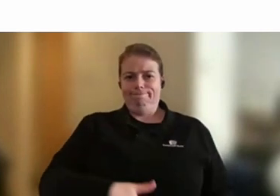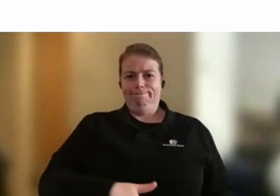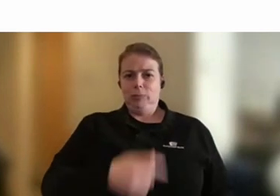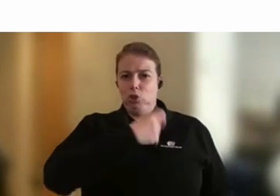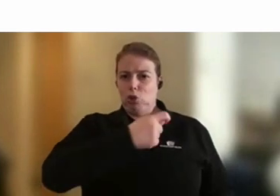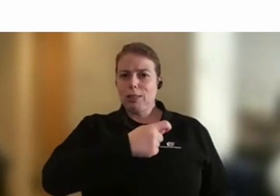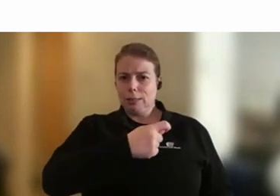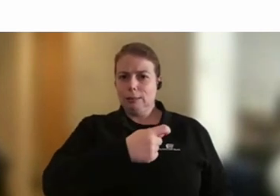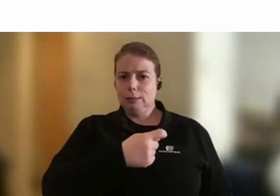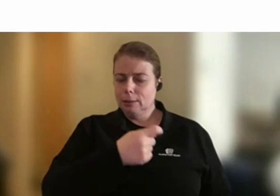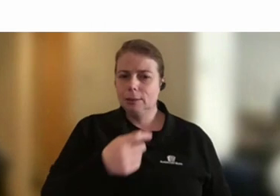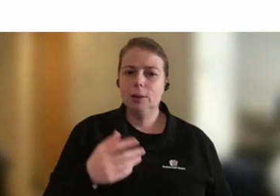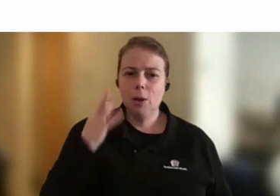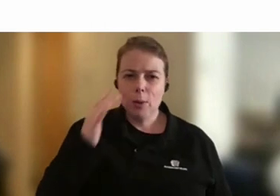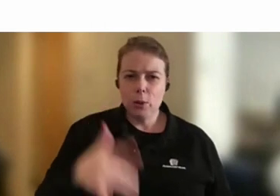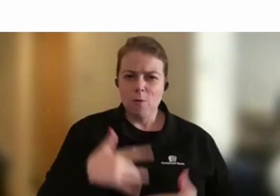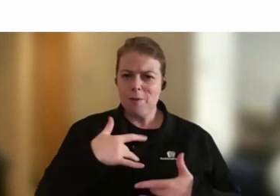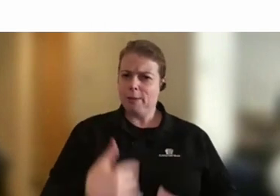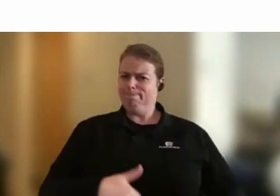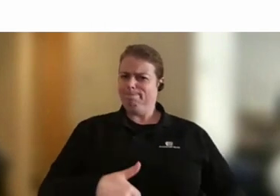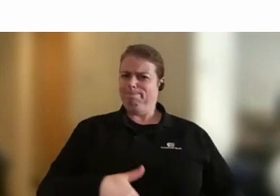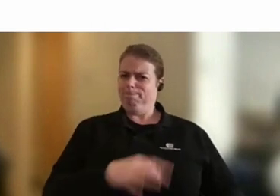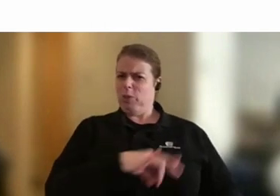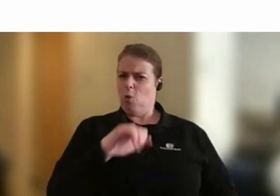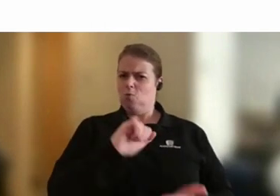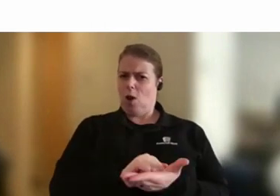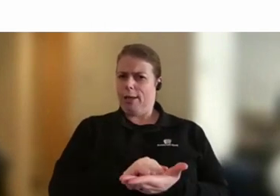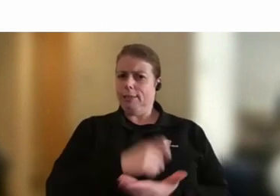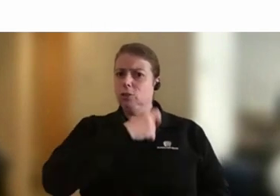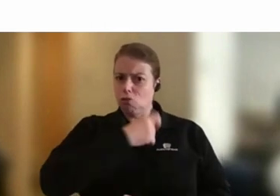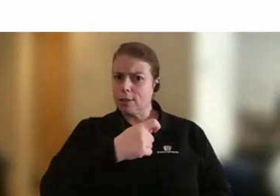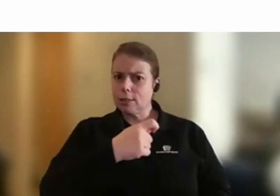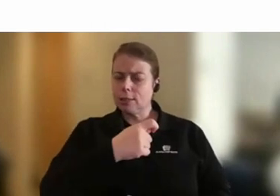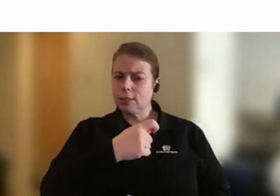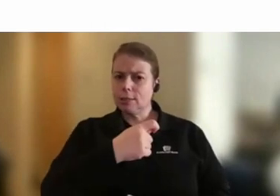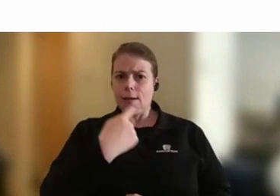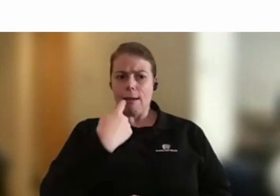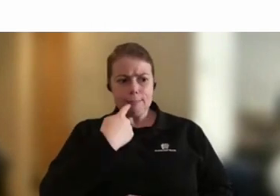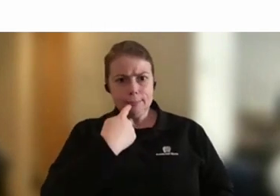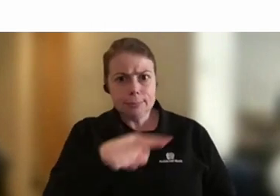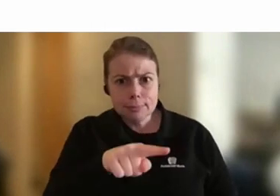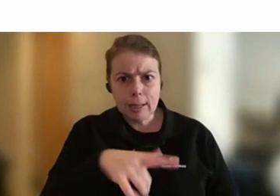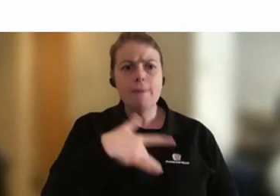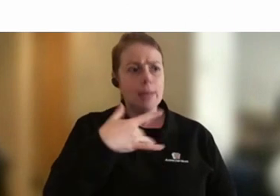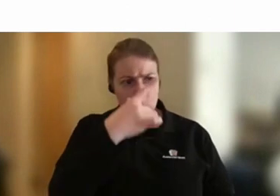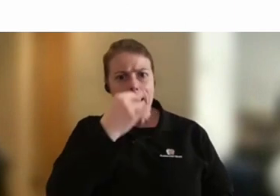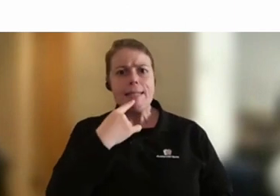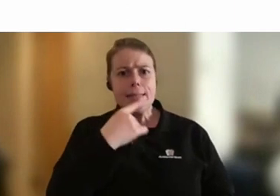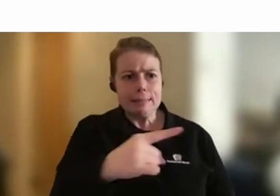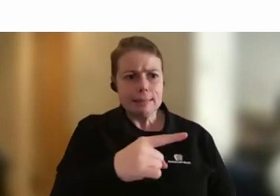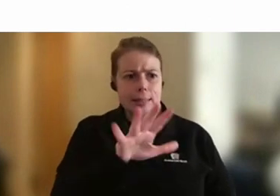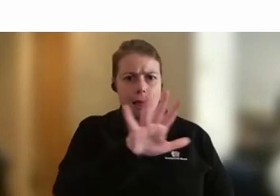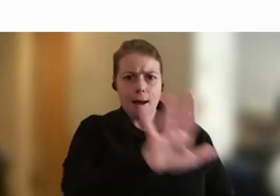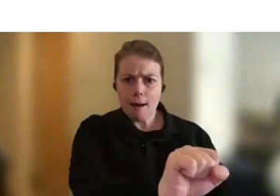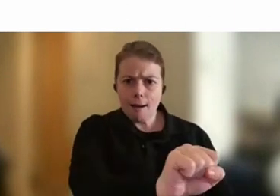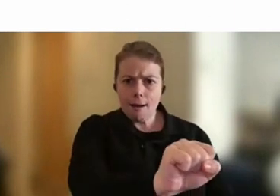when you feel that something's not right, trust your gut and, and call it out and feel that you can call it out. And particularly as